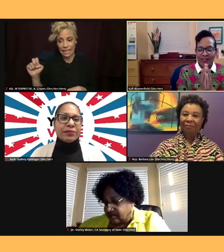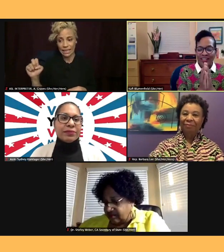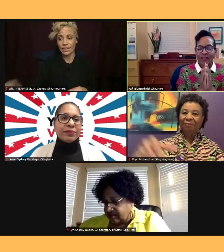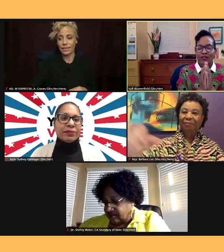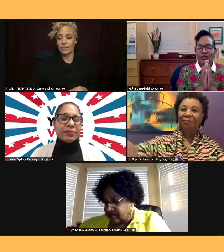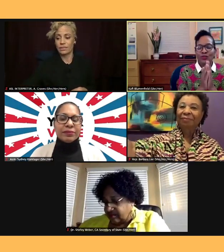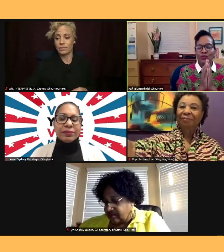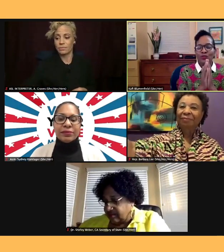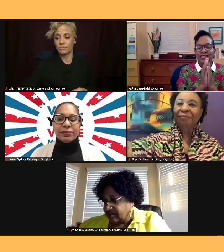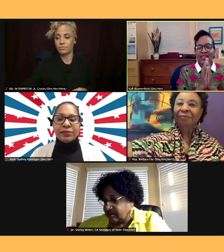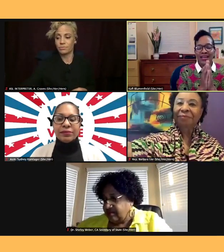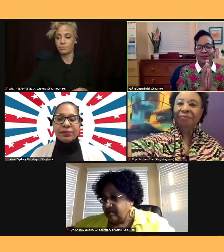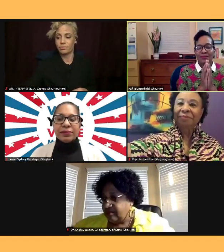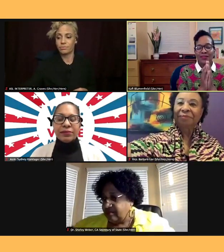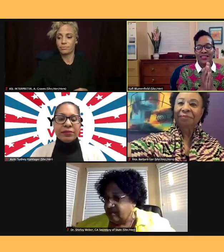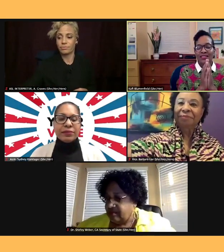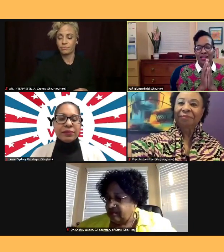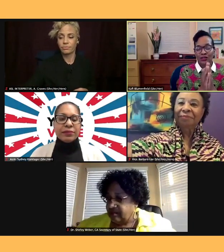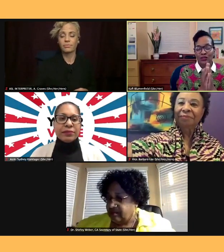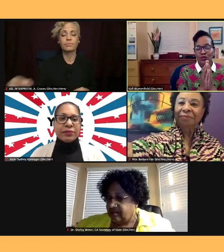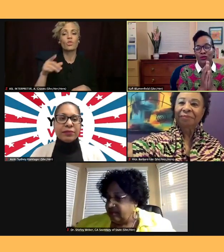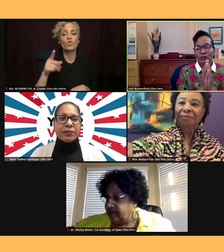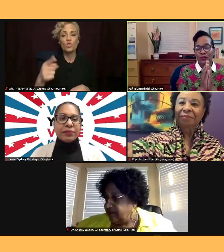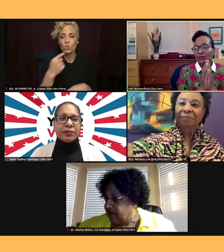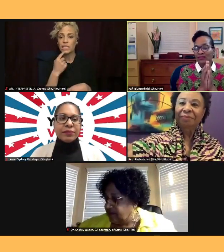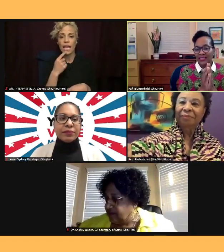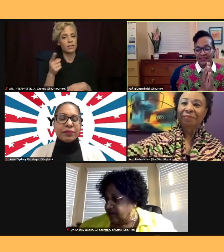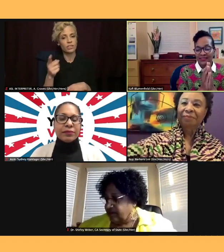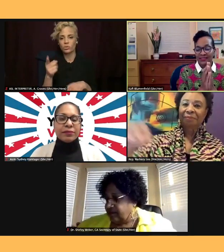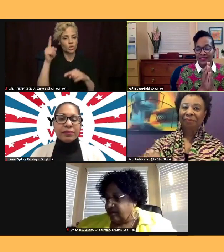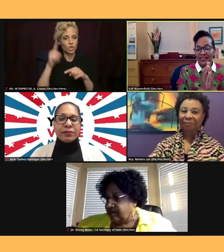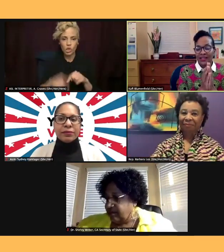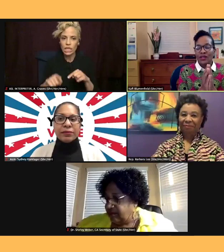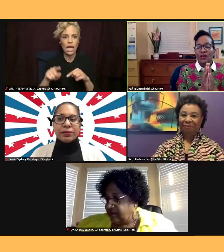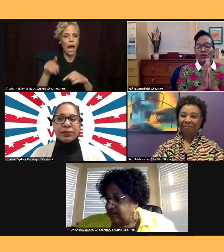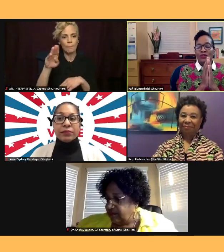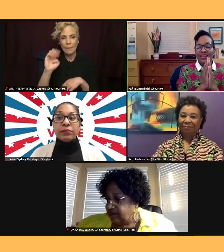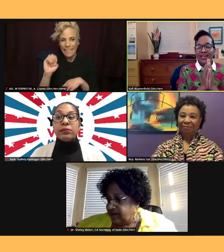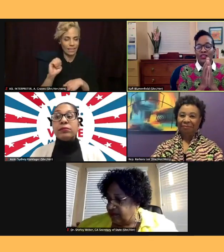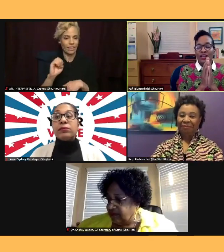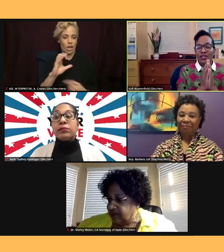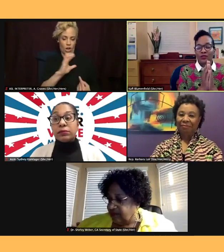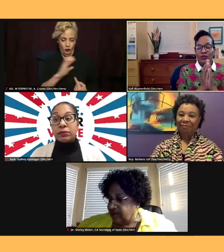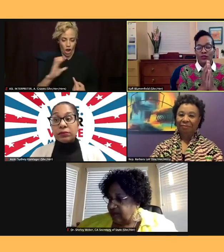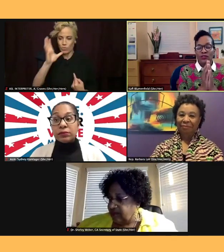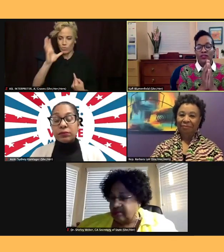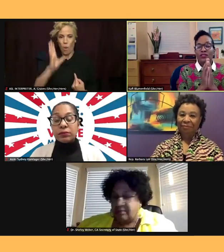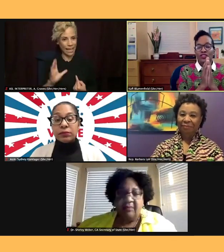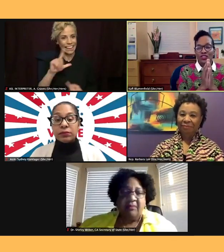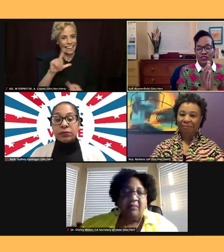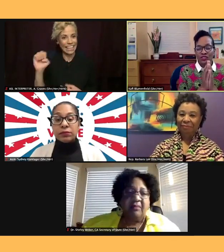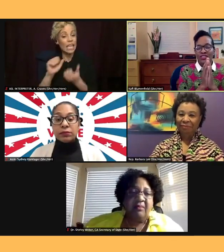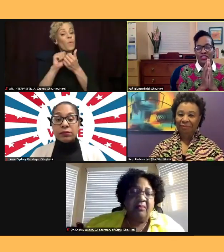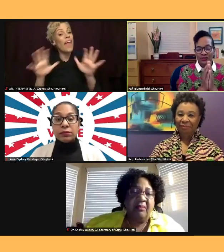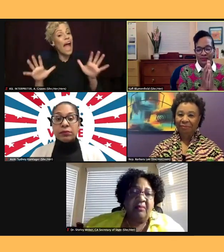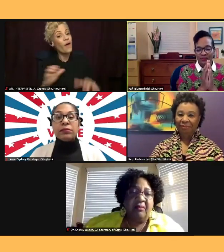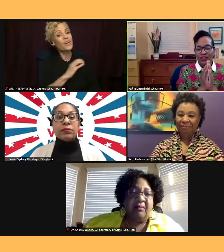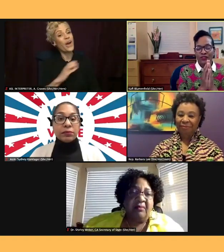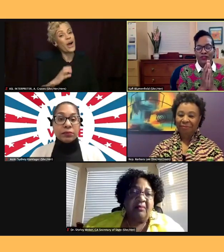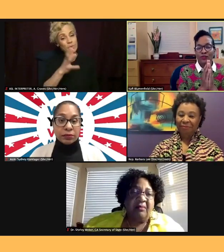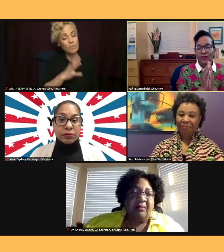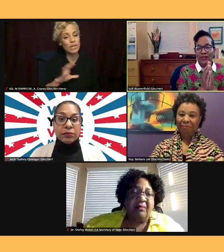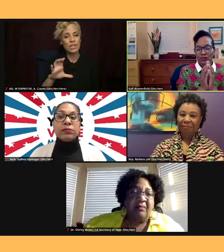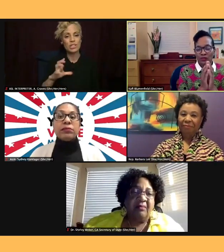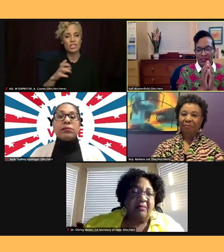would not be Congresswoman Barbara Lee without Congresswoman Shirley Chisholm, the first Black woman